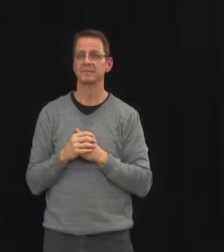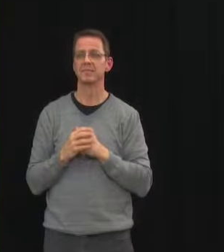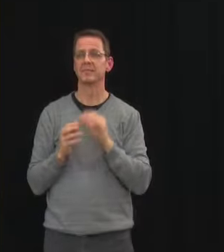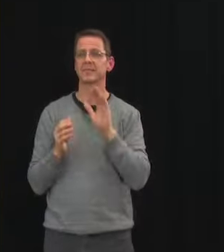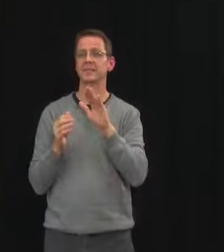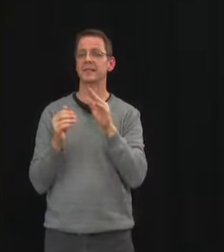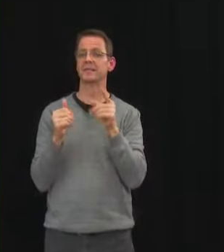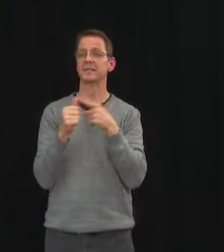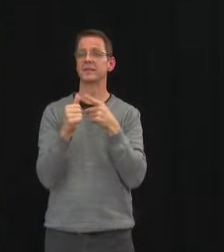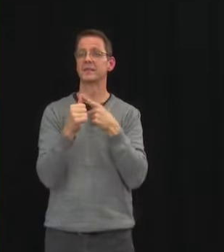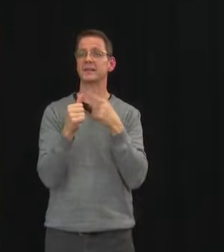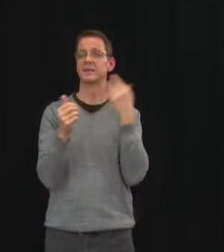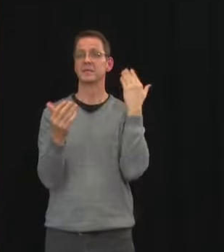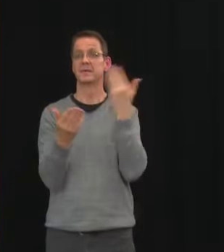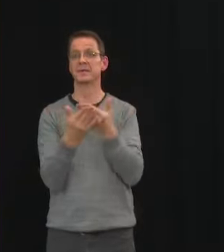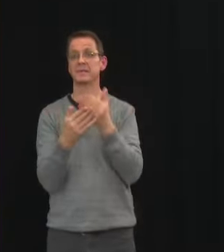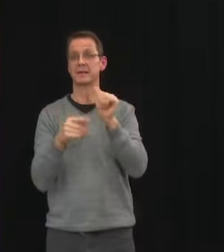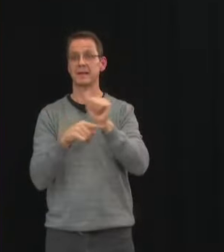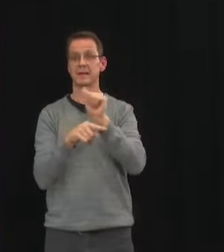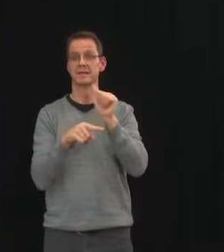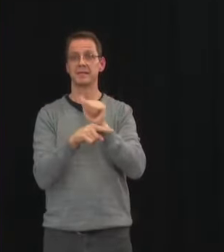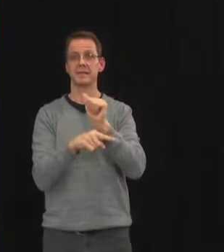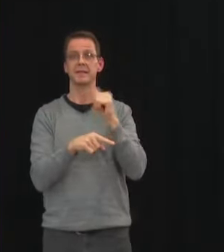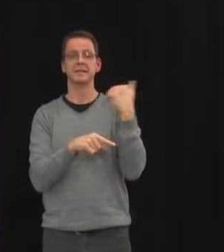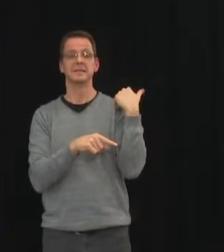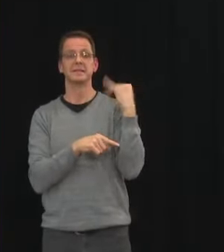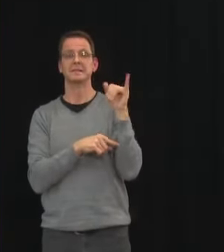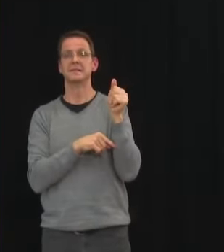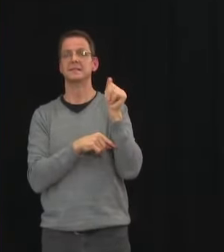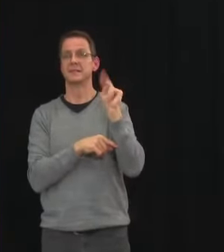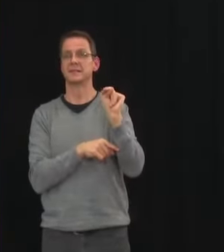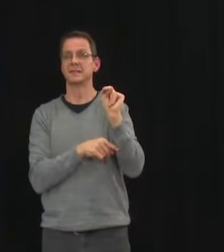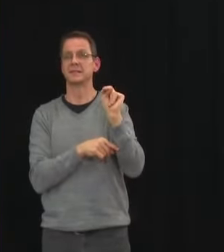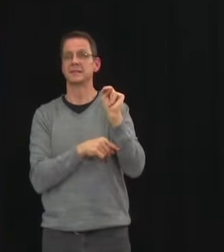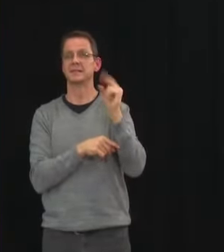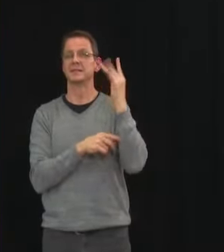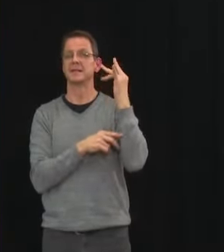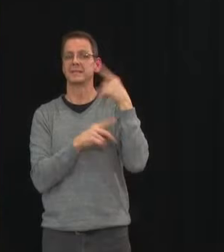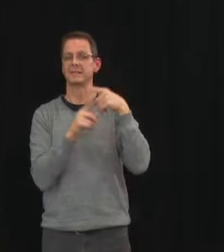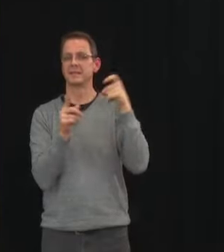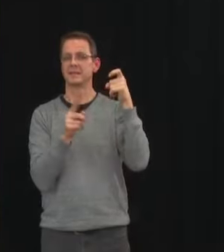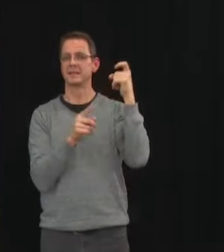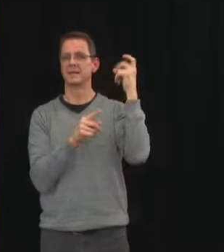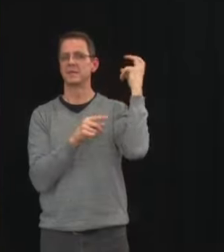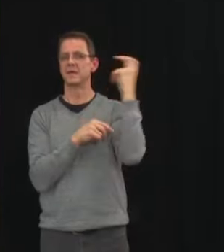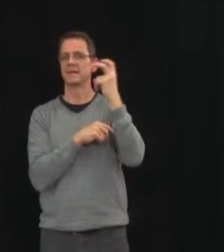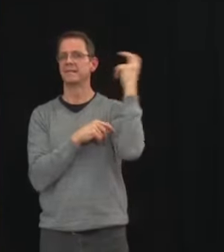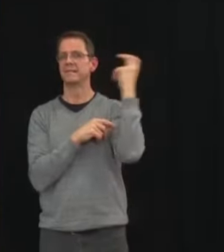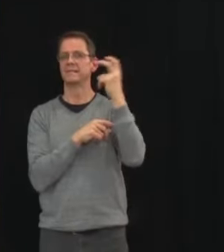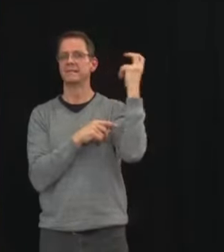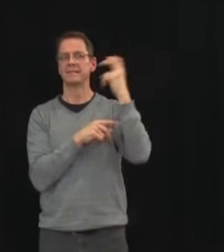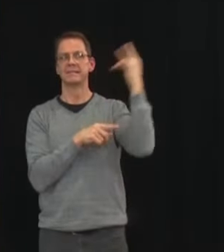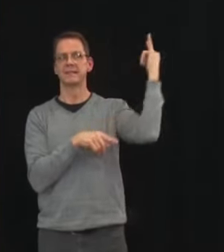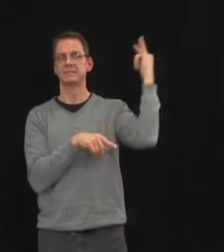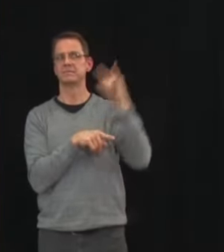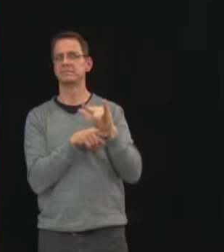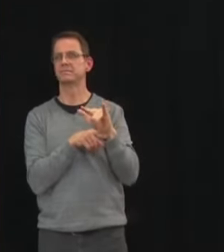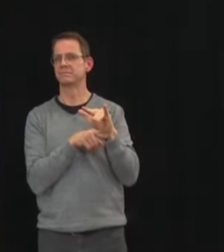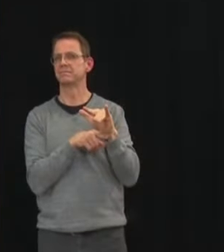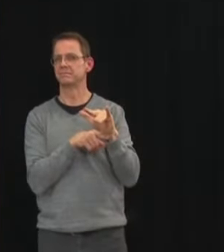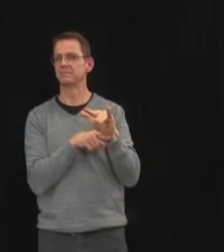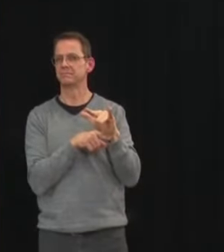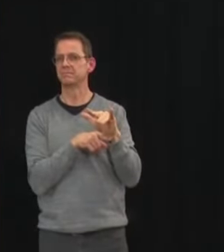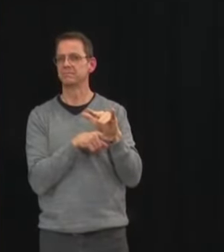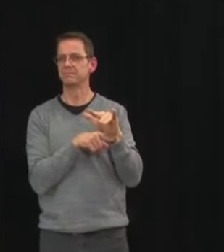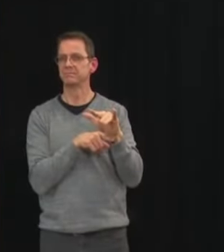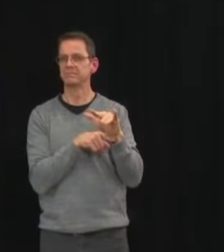i know there were some folks out there who were uh predicting on twitter that we were going to by now by by the end of